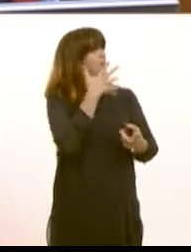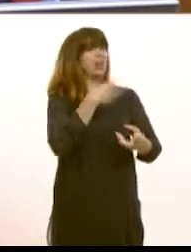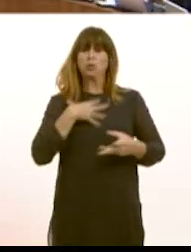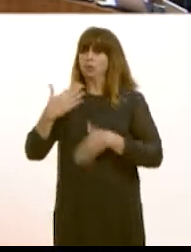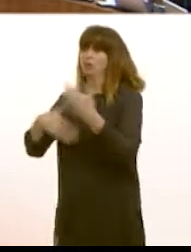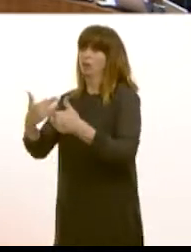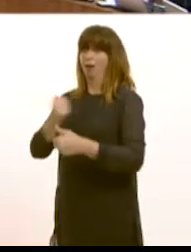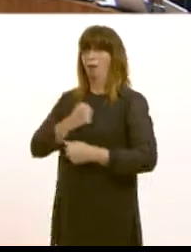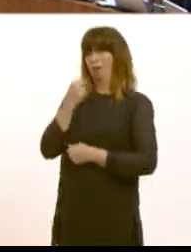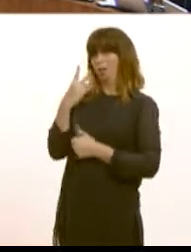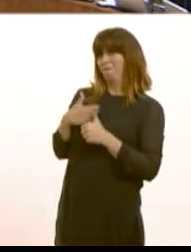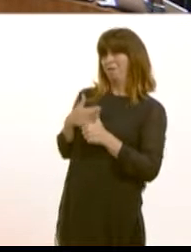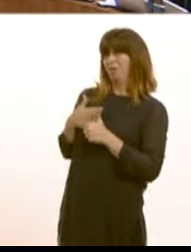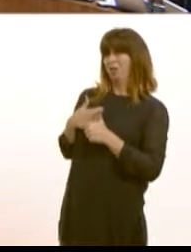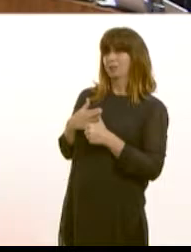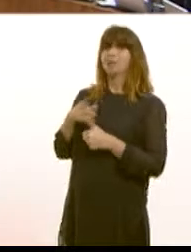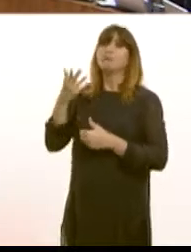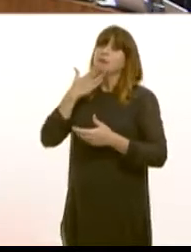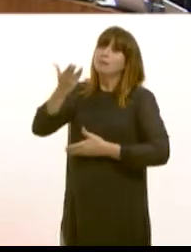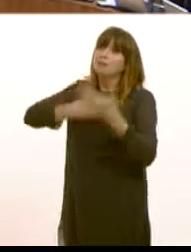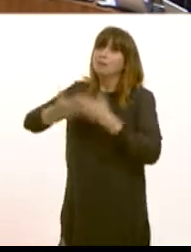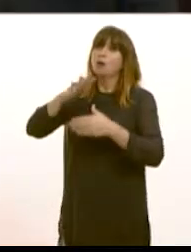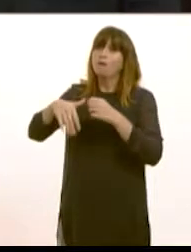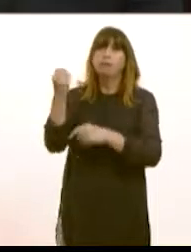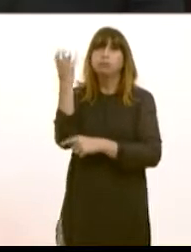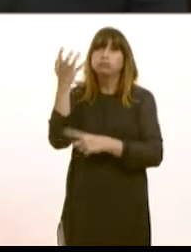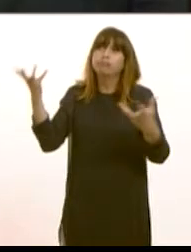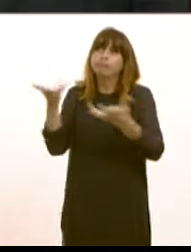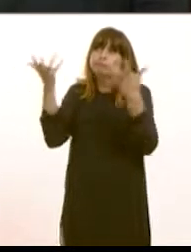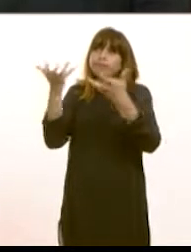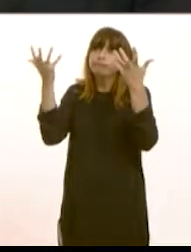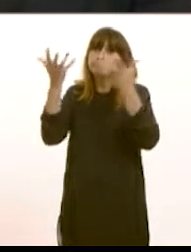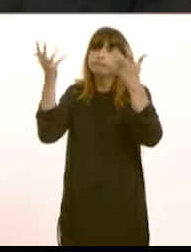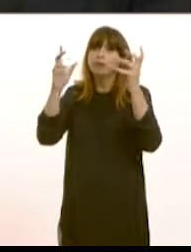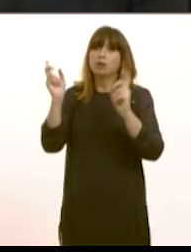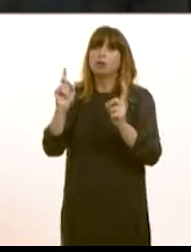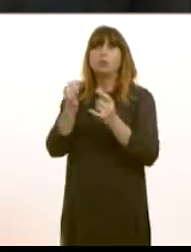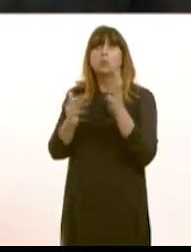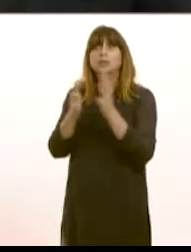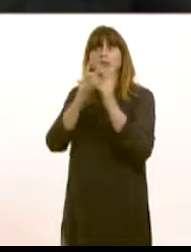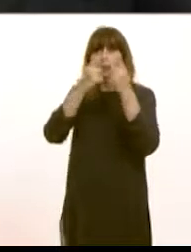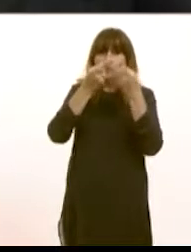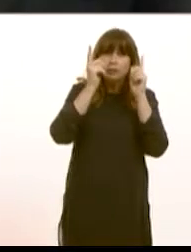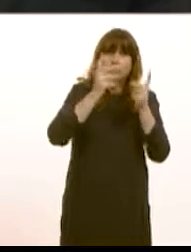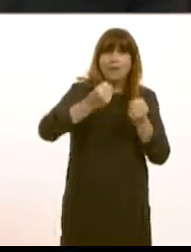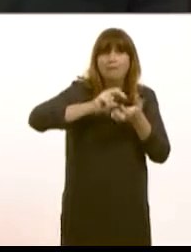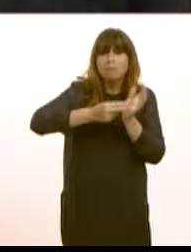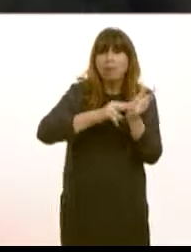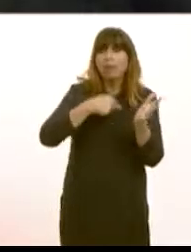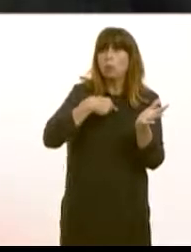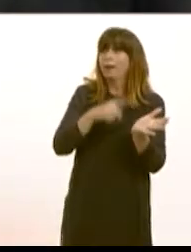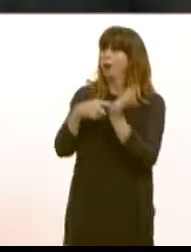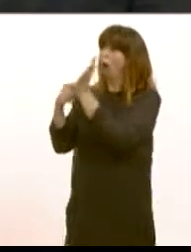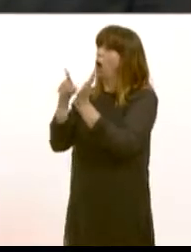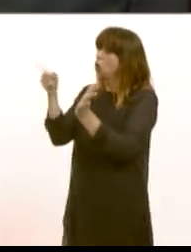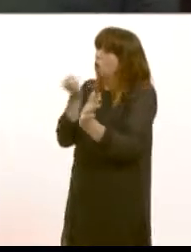on the development of the power plant and also the research and development activities at Swansea University, which we've proposed to you